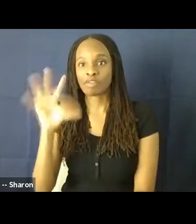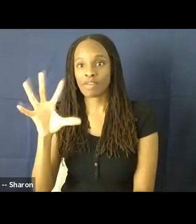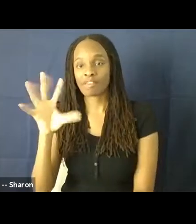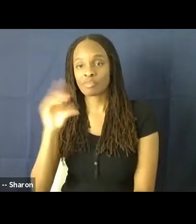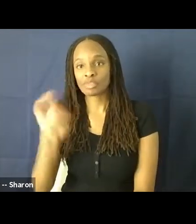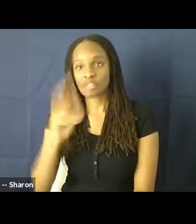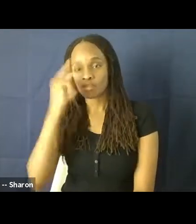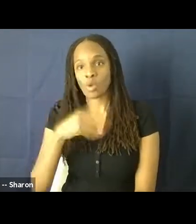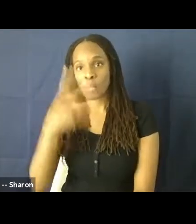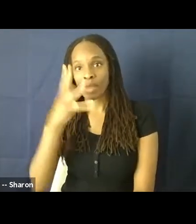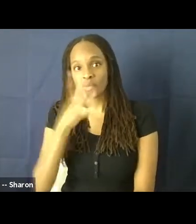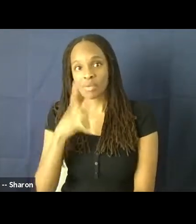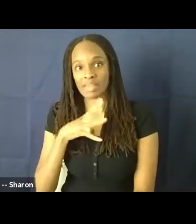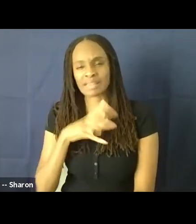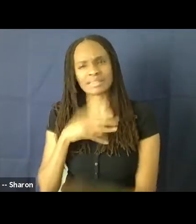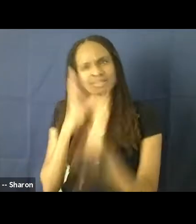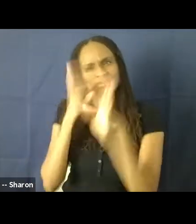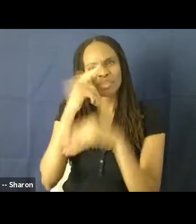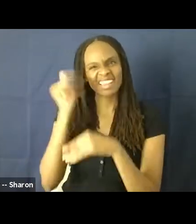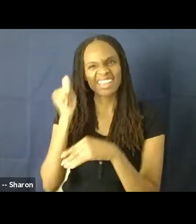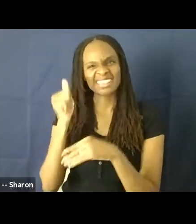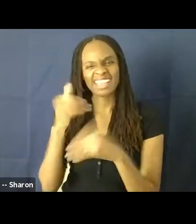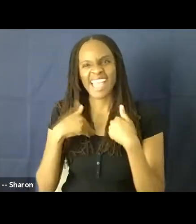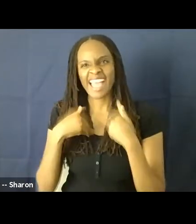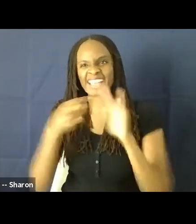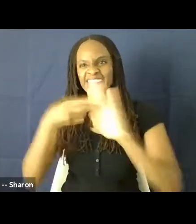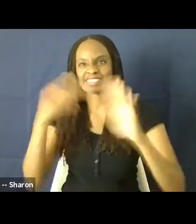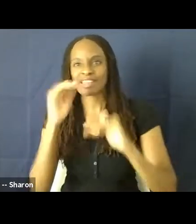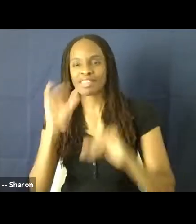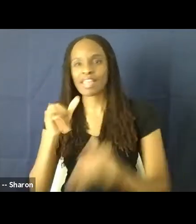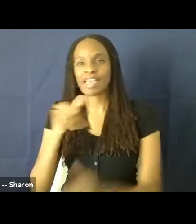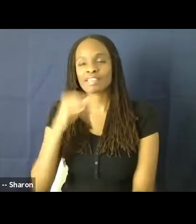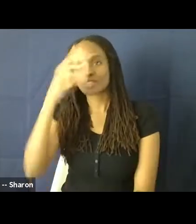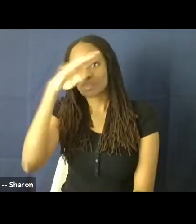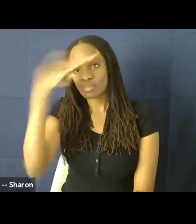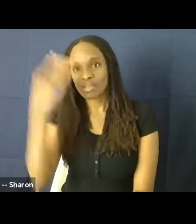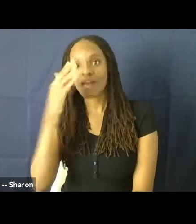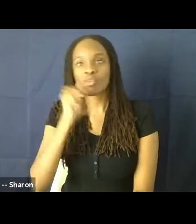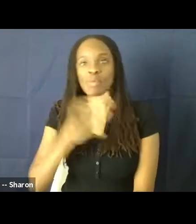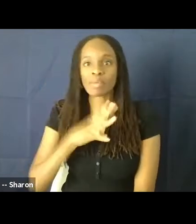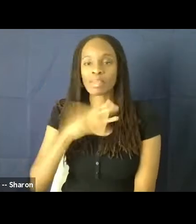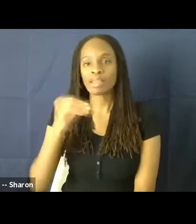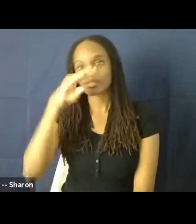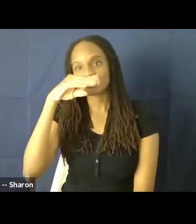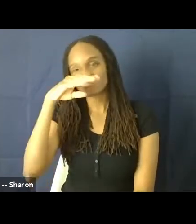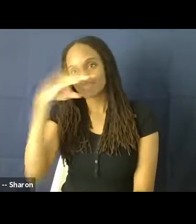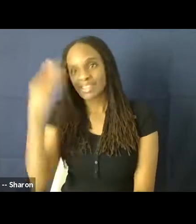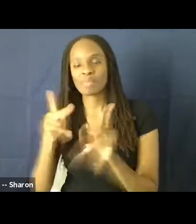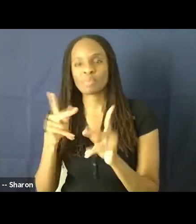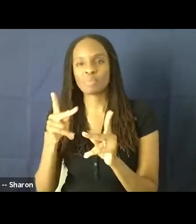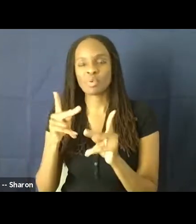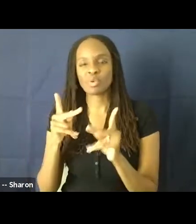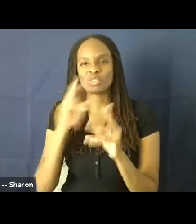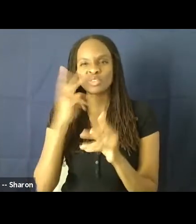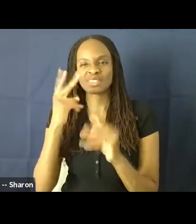it seems to speak to the stereotype that black women and black people on film are often shown as being of a lower socioeconomic